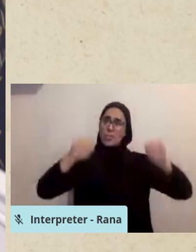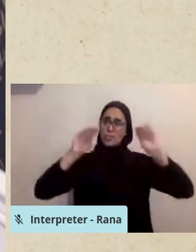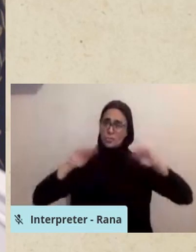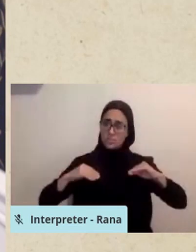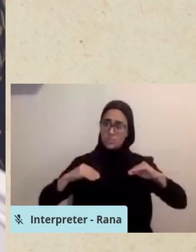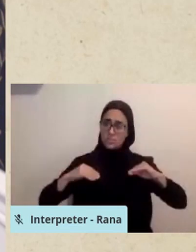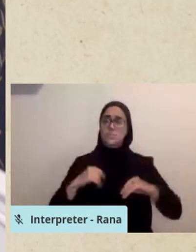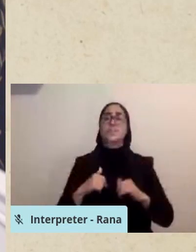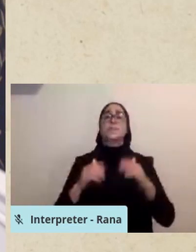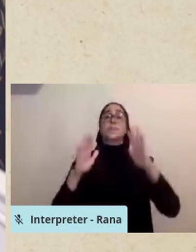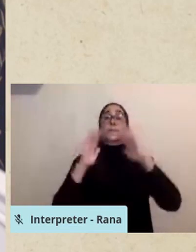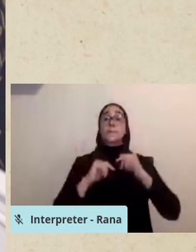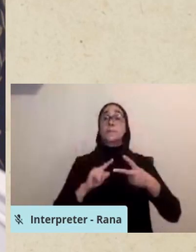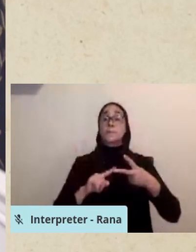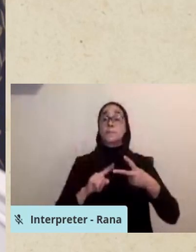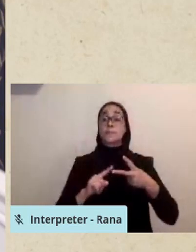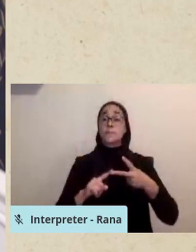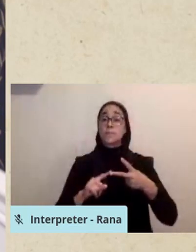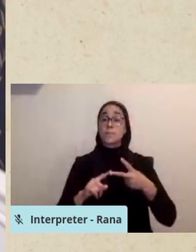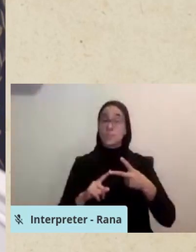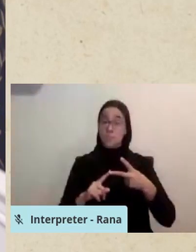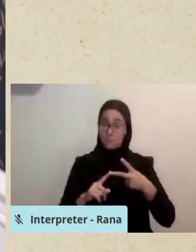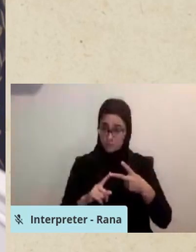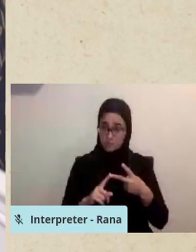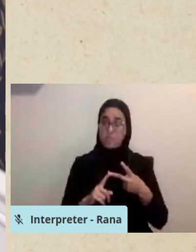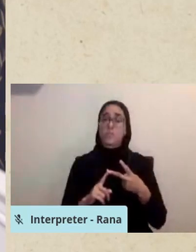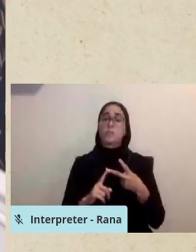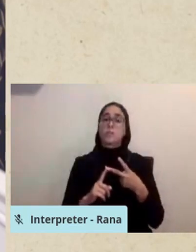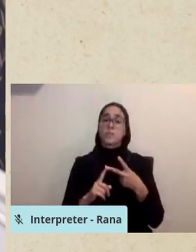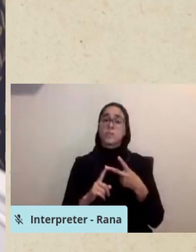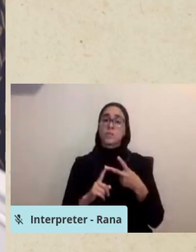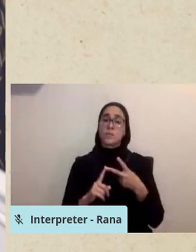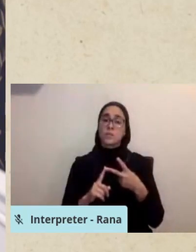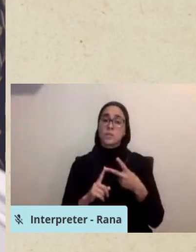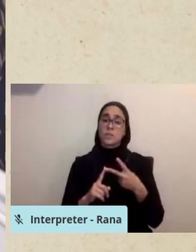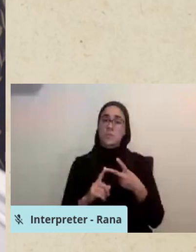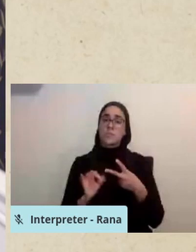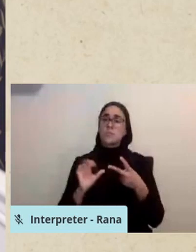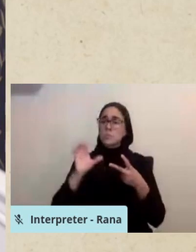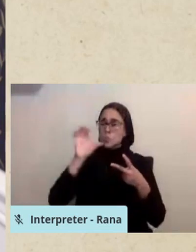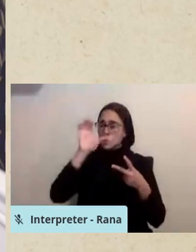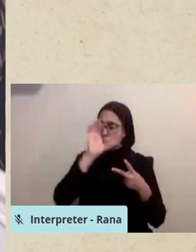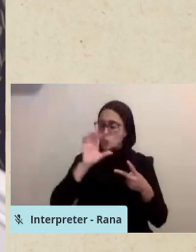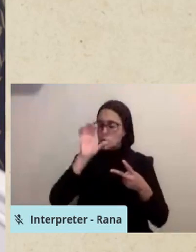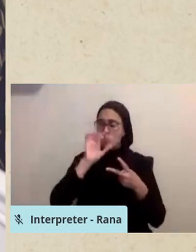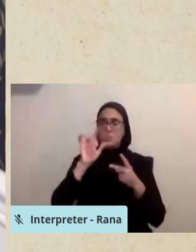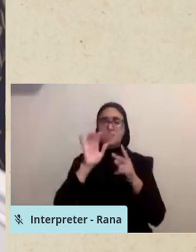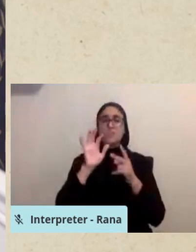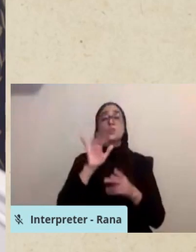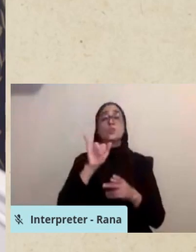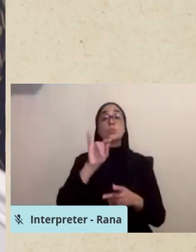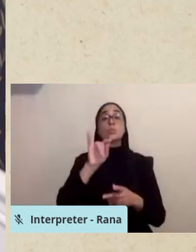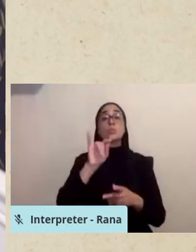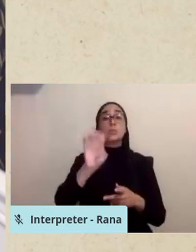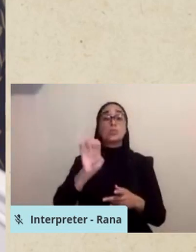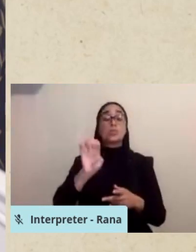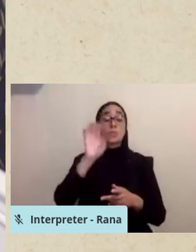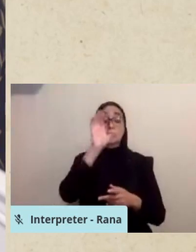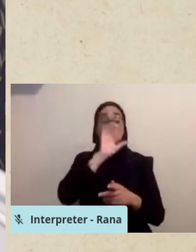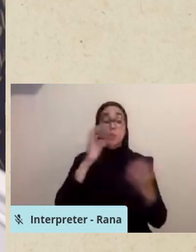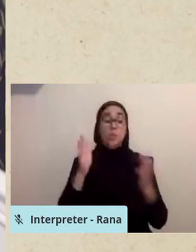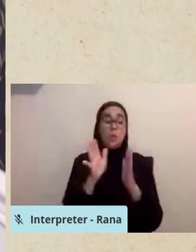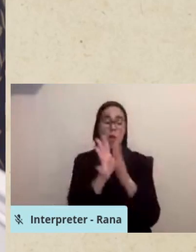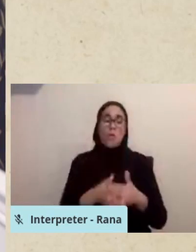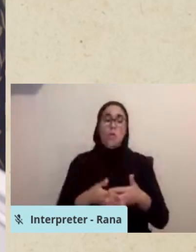Two, using available means, navigate to YouTube and search for a Qur'an recitation, and launch one of the thousands of